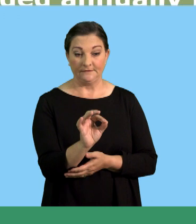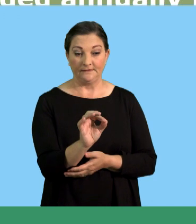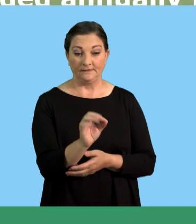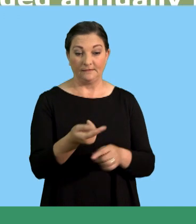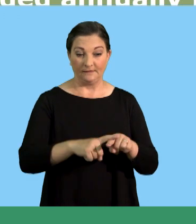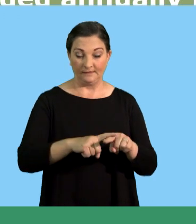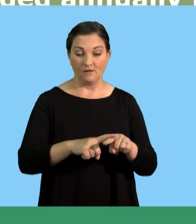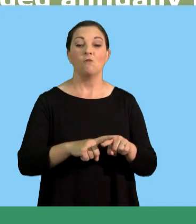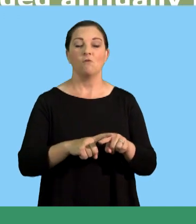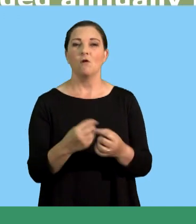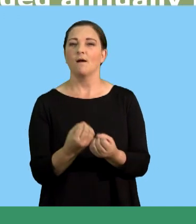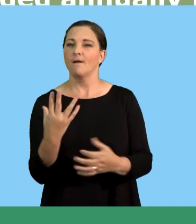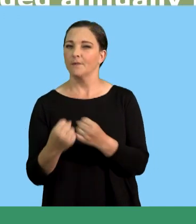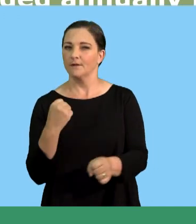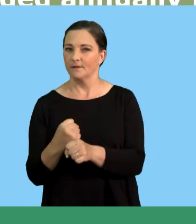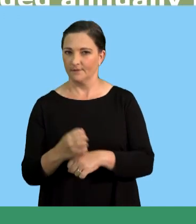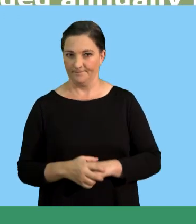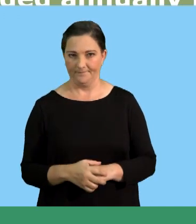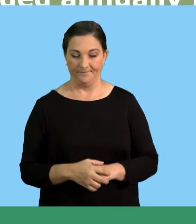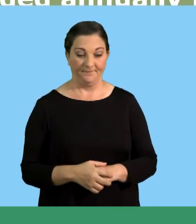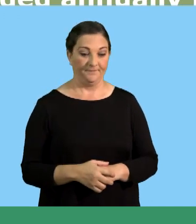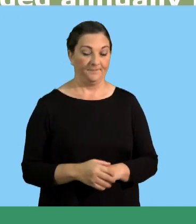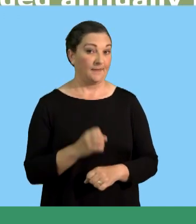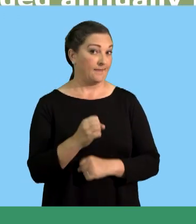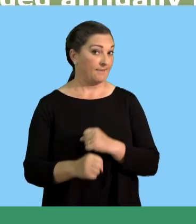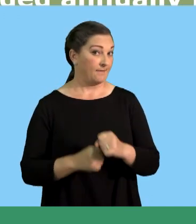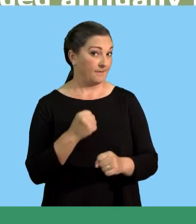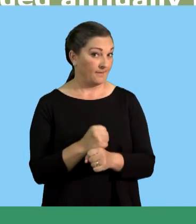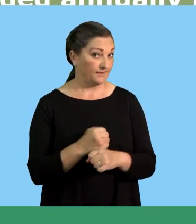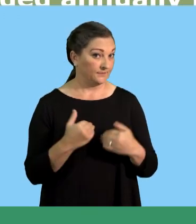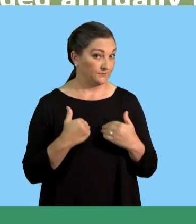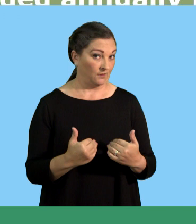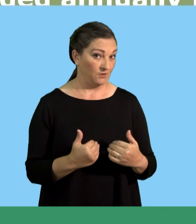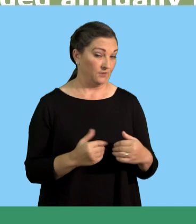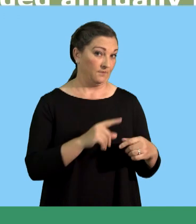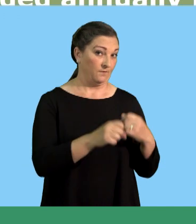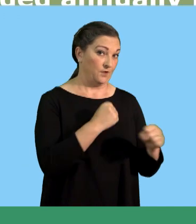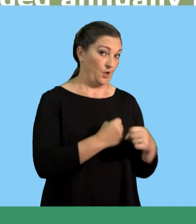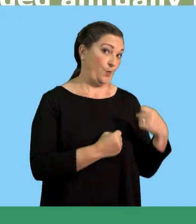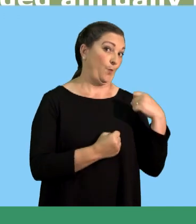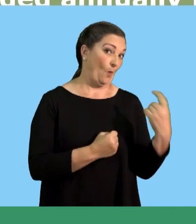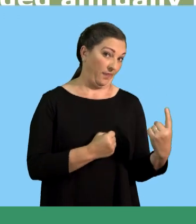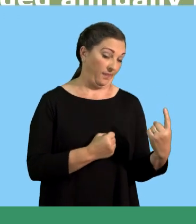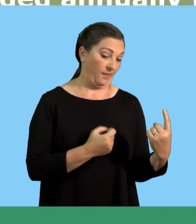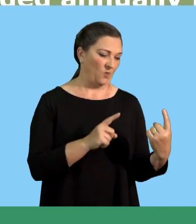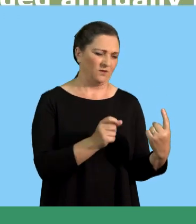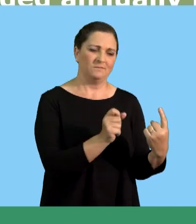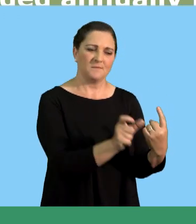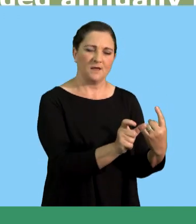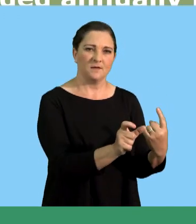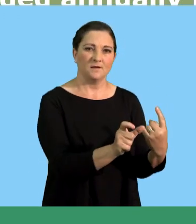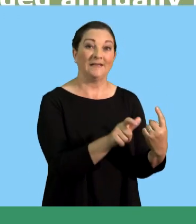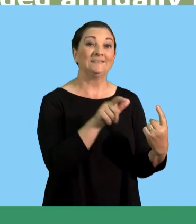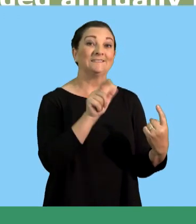interest. And this is our number of years. Now, let's start. Year one.